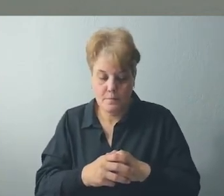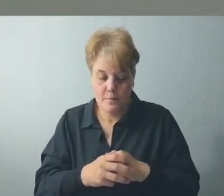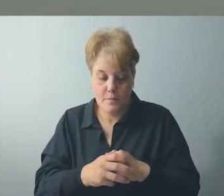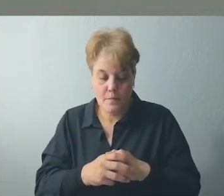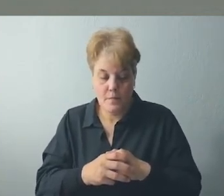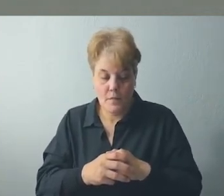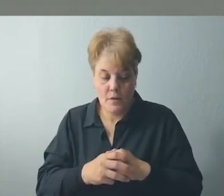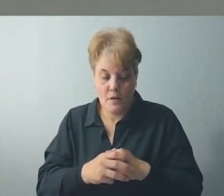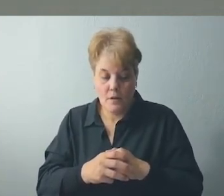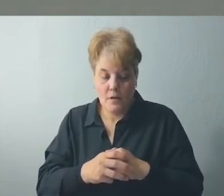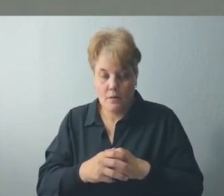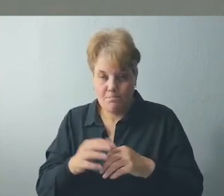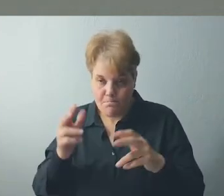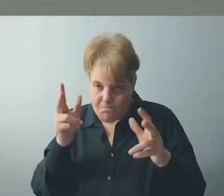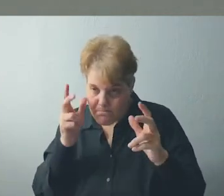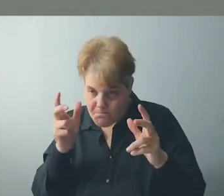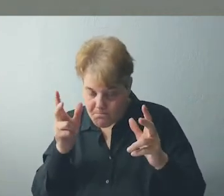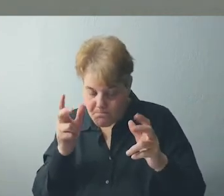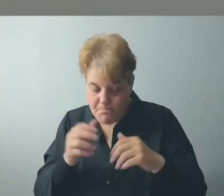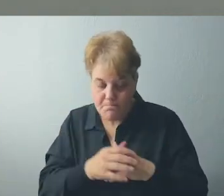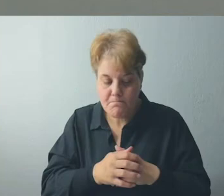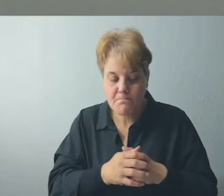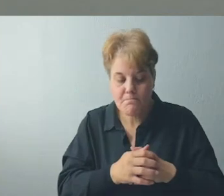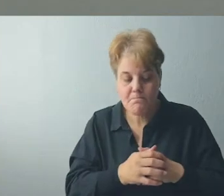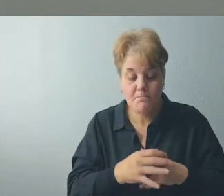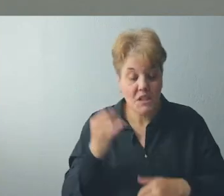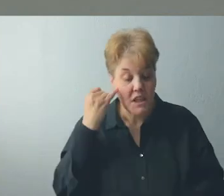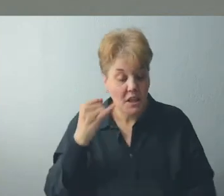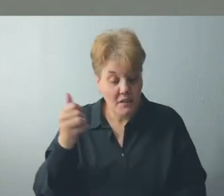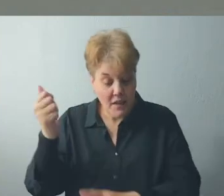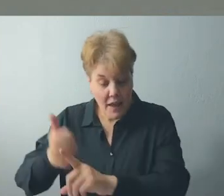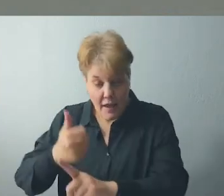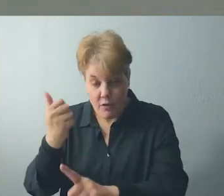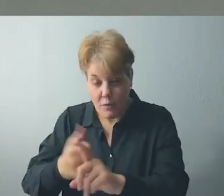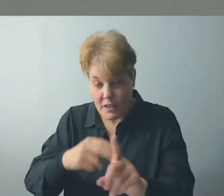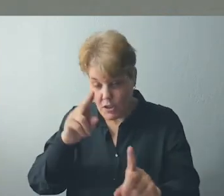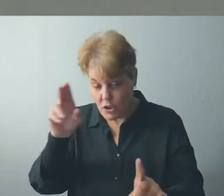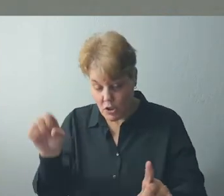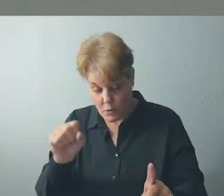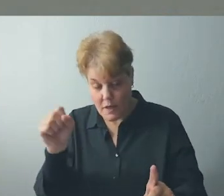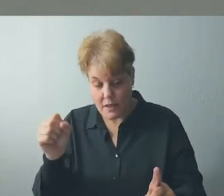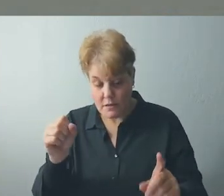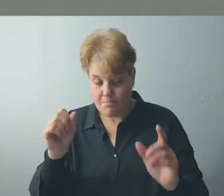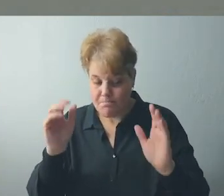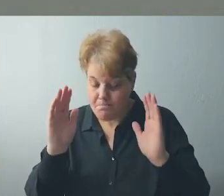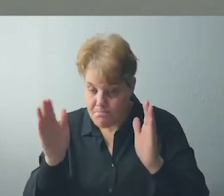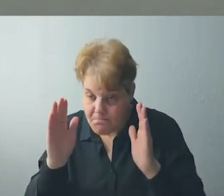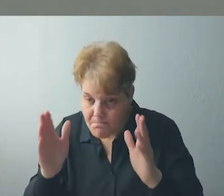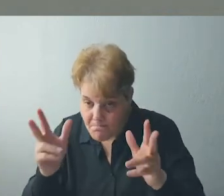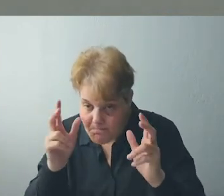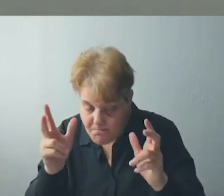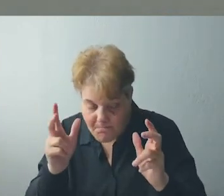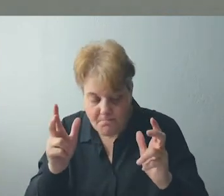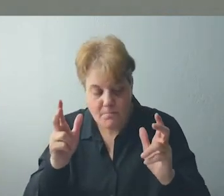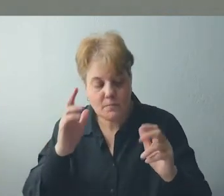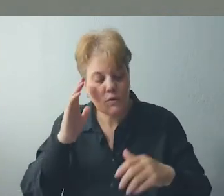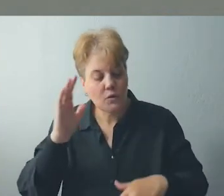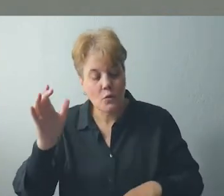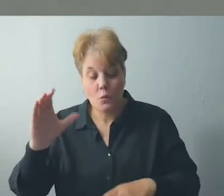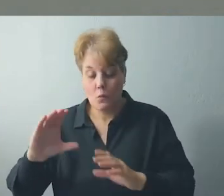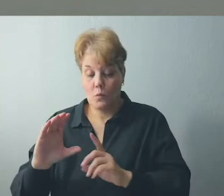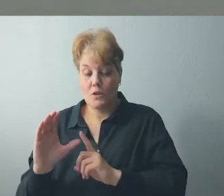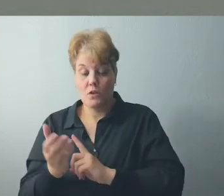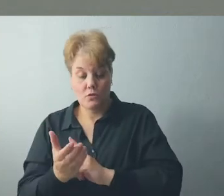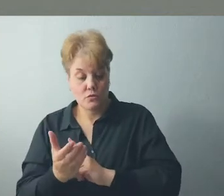If everyone in the U.S. did this, it would transform our culture and we would all be better for it. It's awkward,